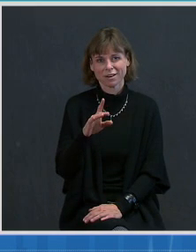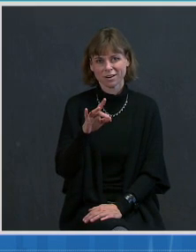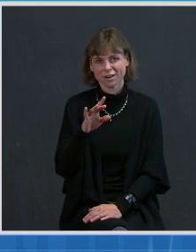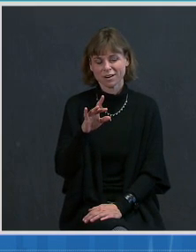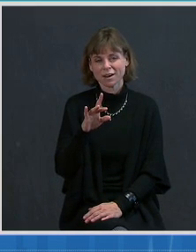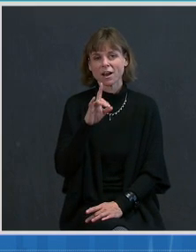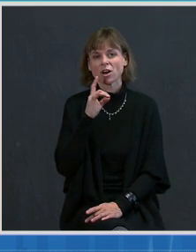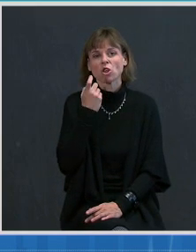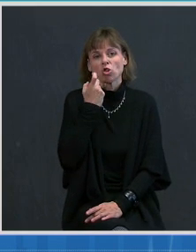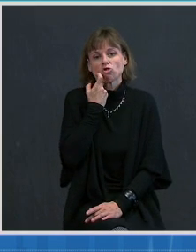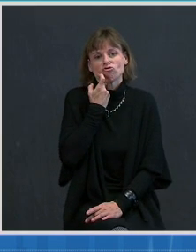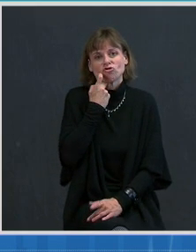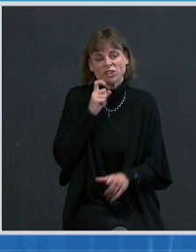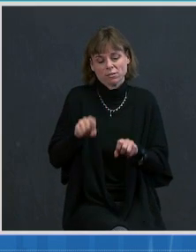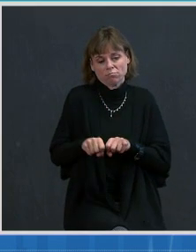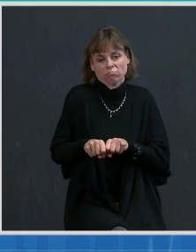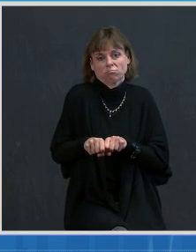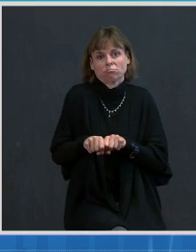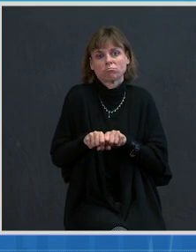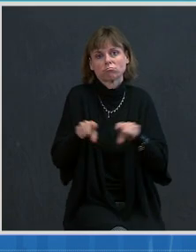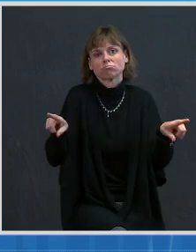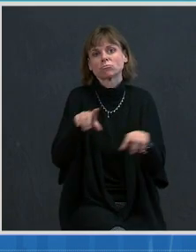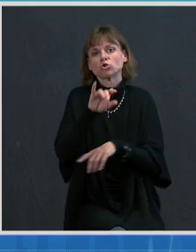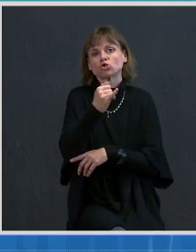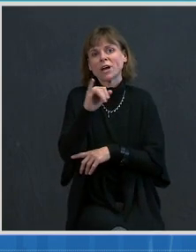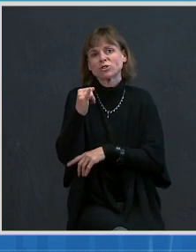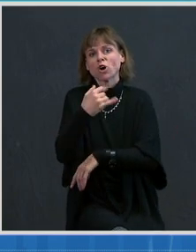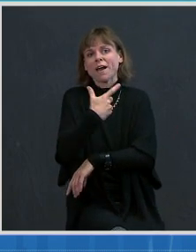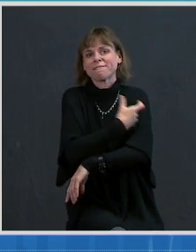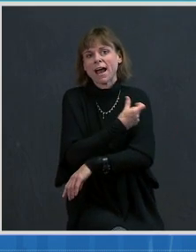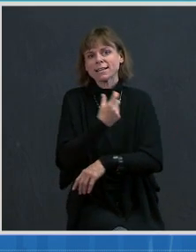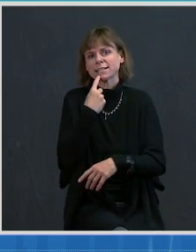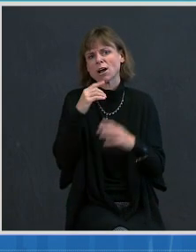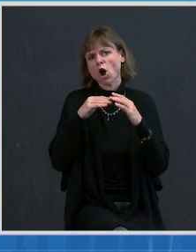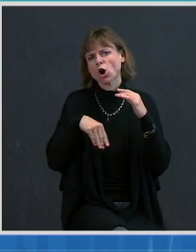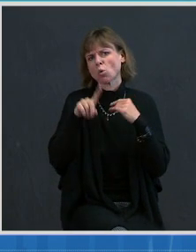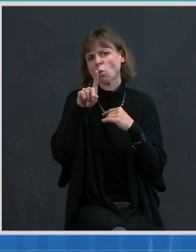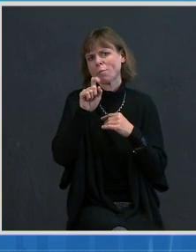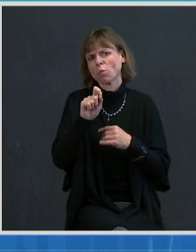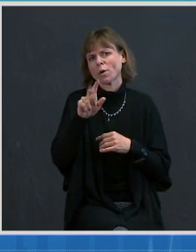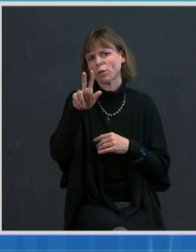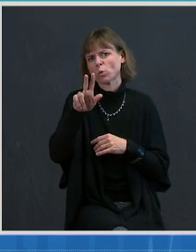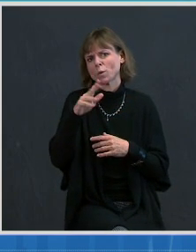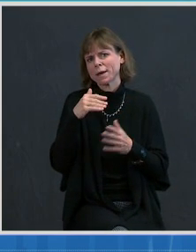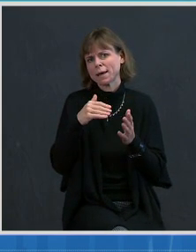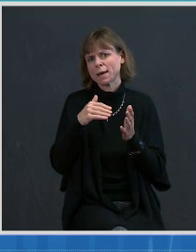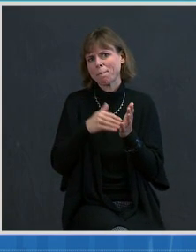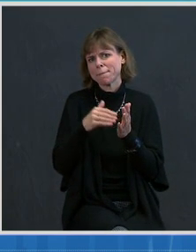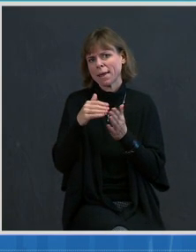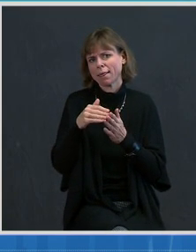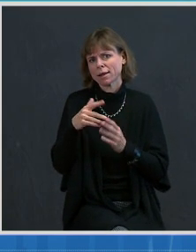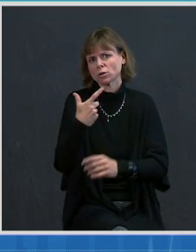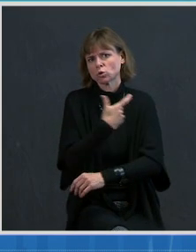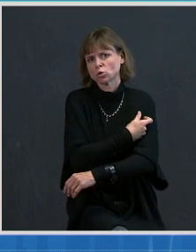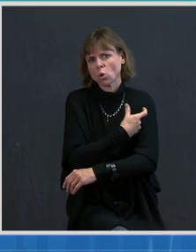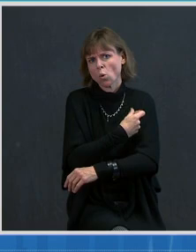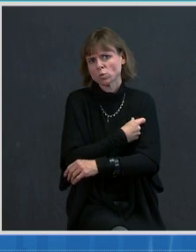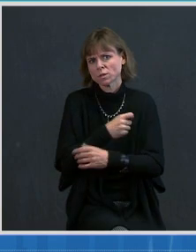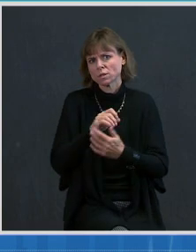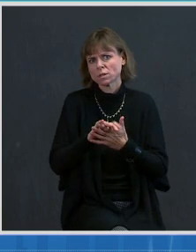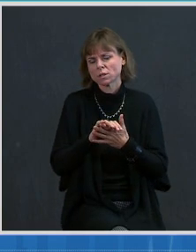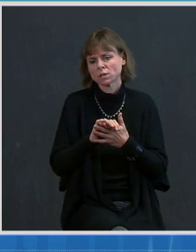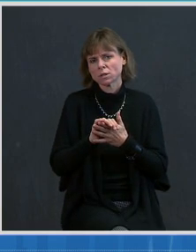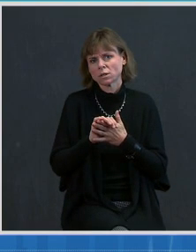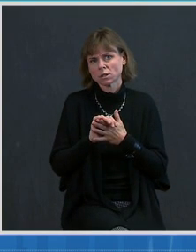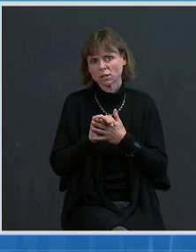on the CDC tracker right now. It's showing under 1.3 million doses administered with 3.7 million